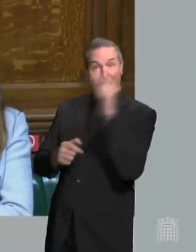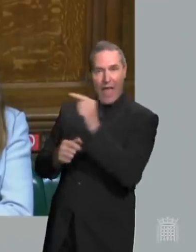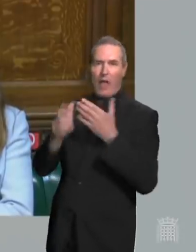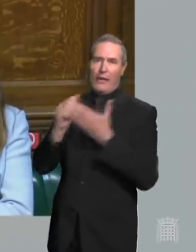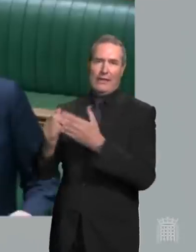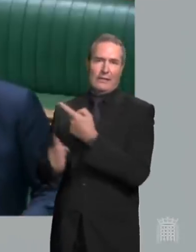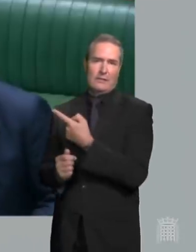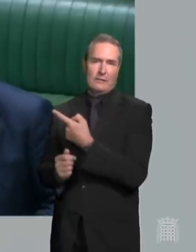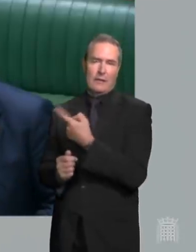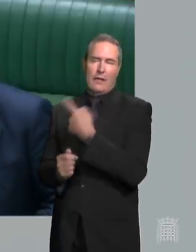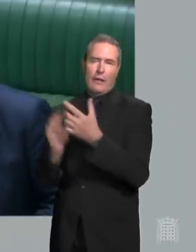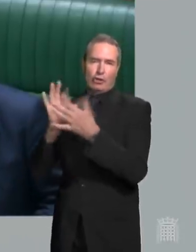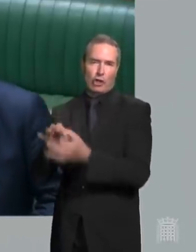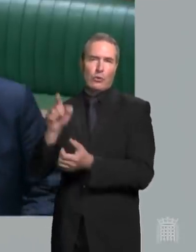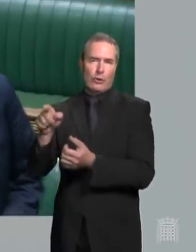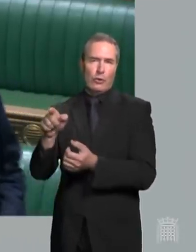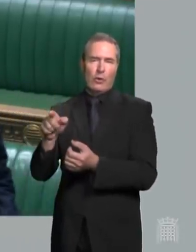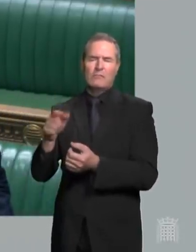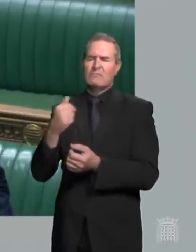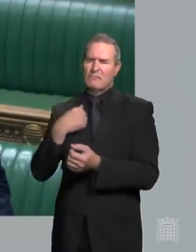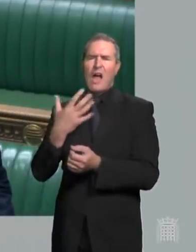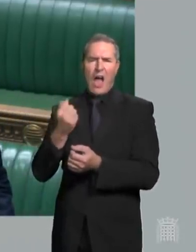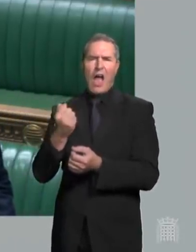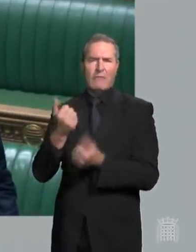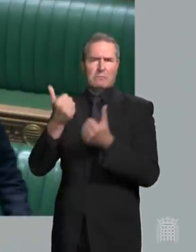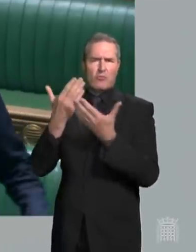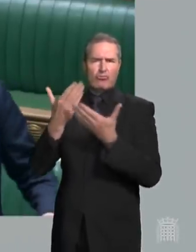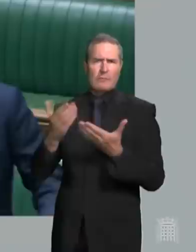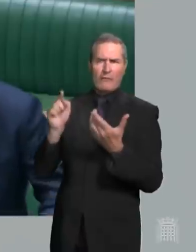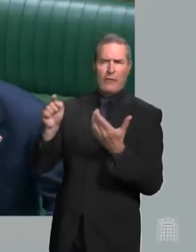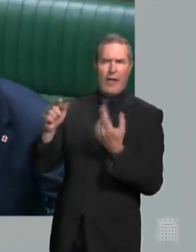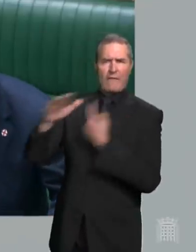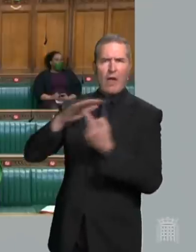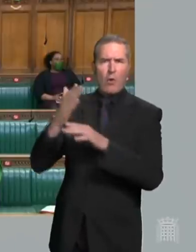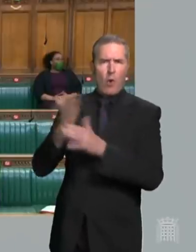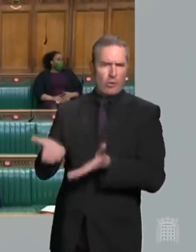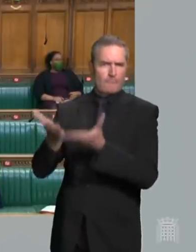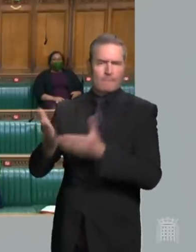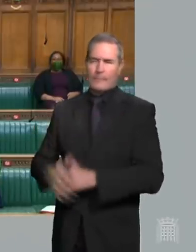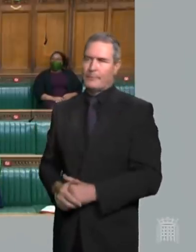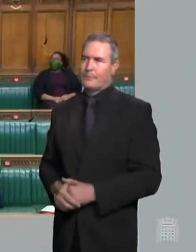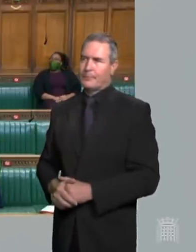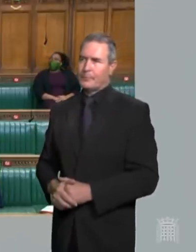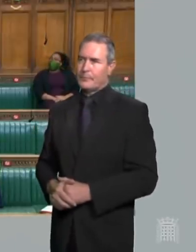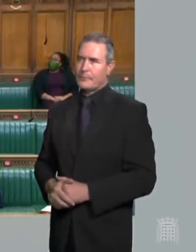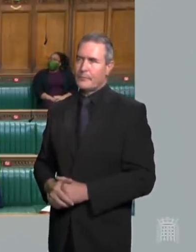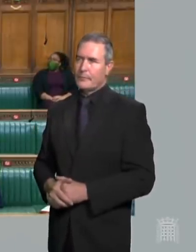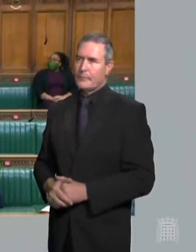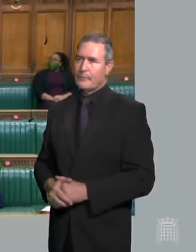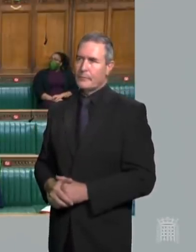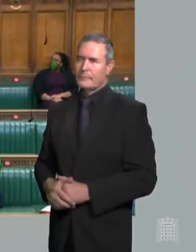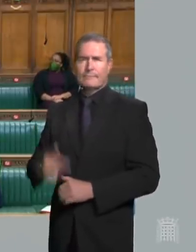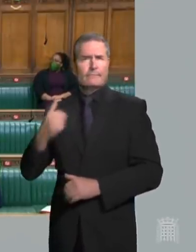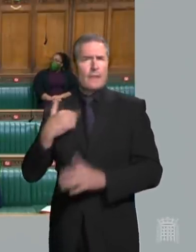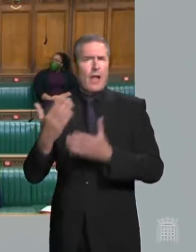know that they are in touch with her and I must say I have a very high regard for them and for their work Mr Speaker I am not sure